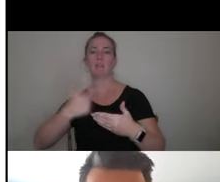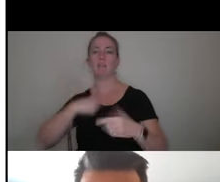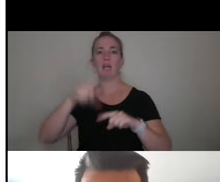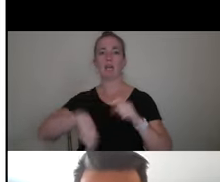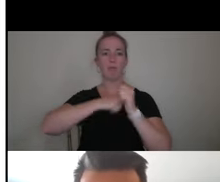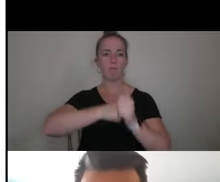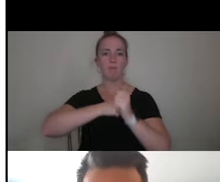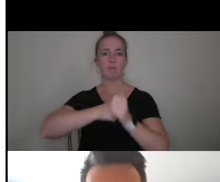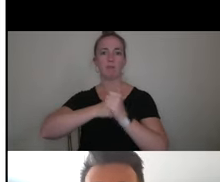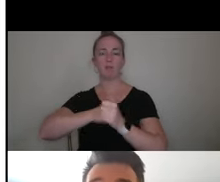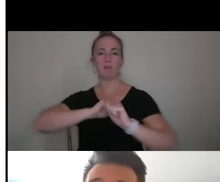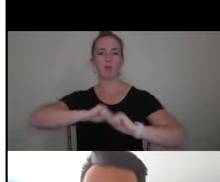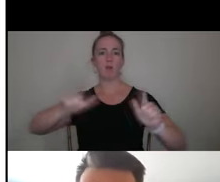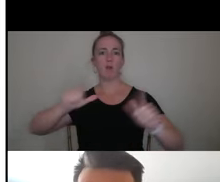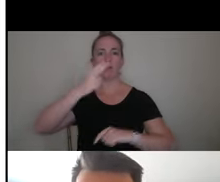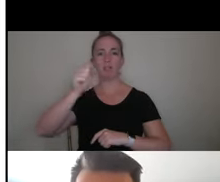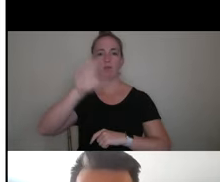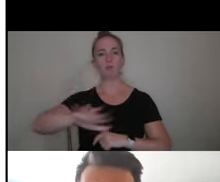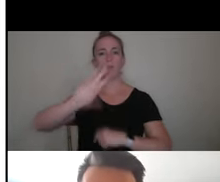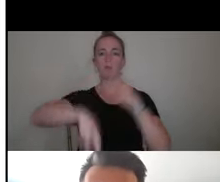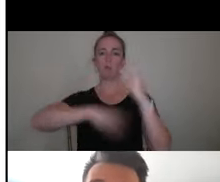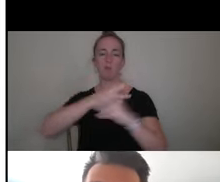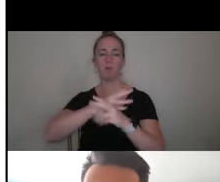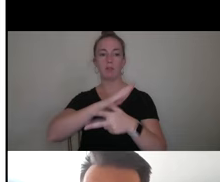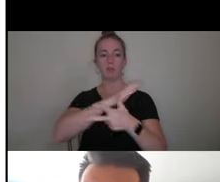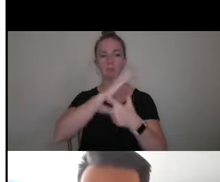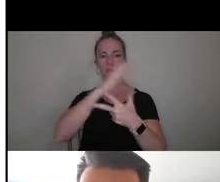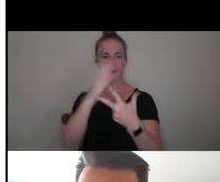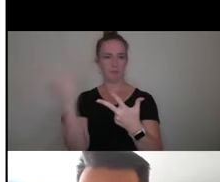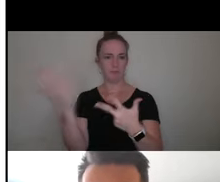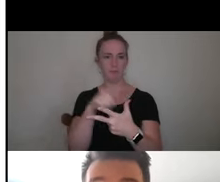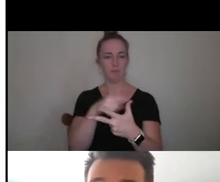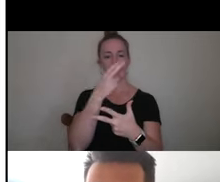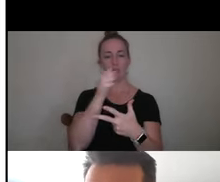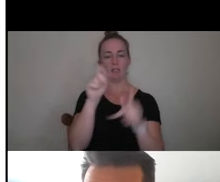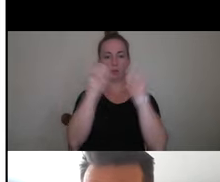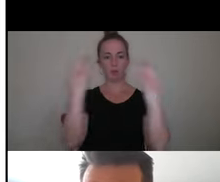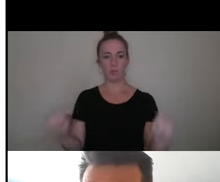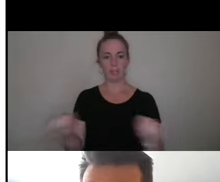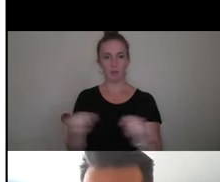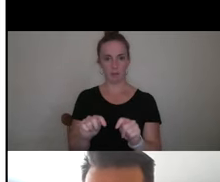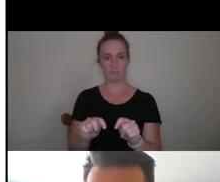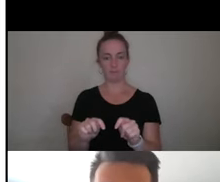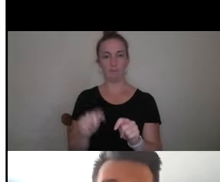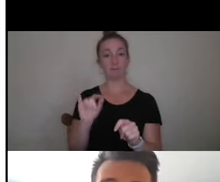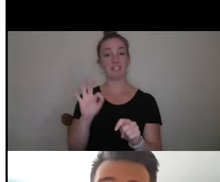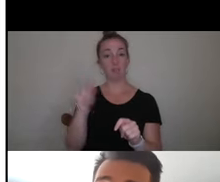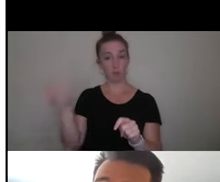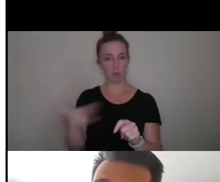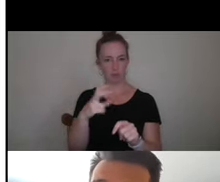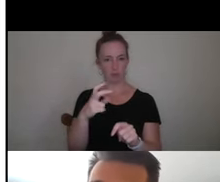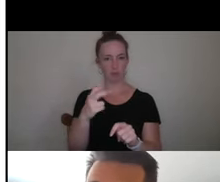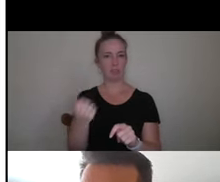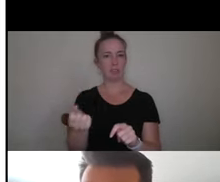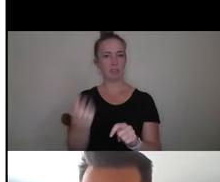all of the high schools around the world. But those three things are your high school transcript or transcripts if you transferred, your